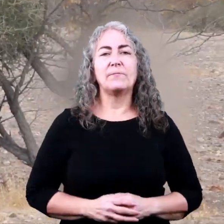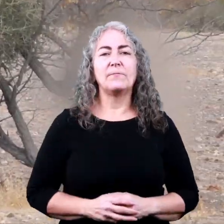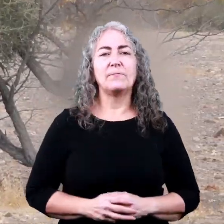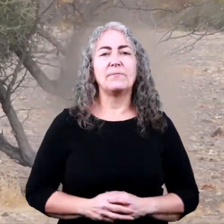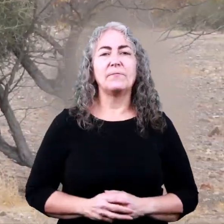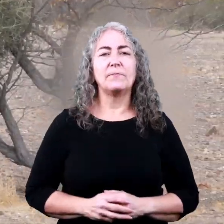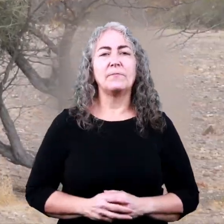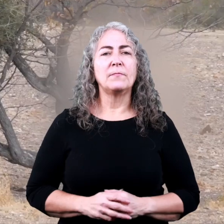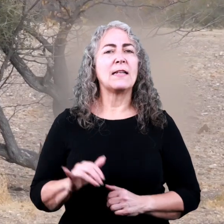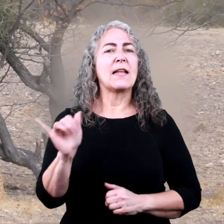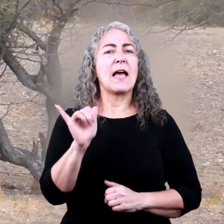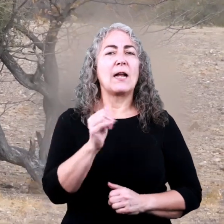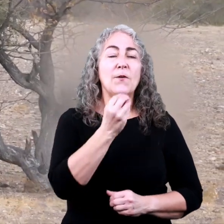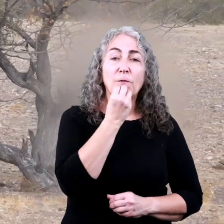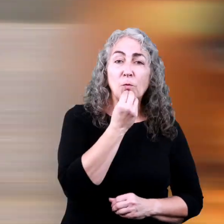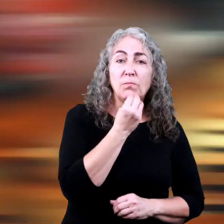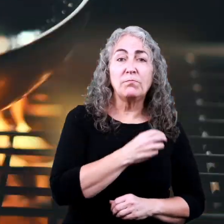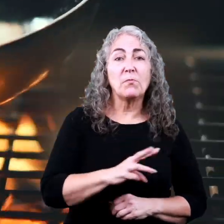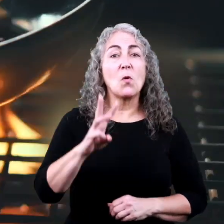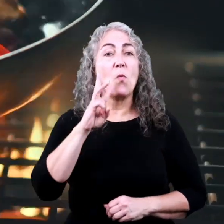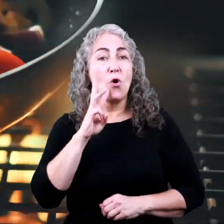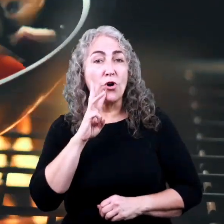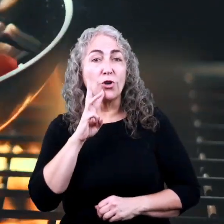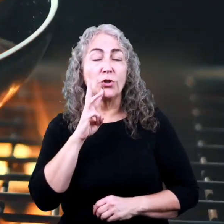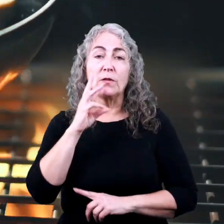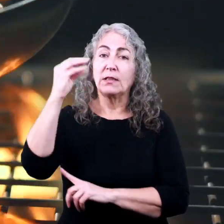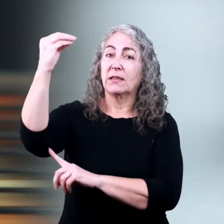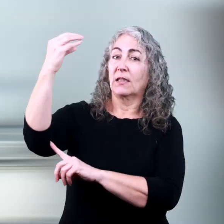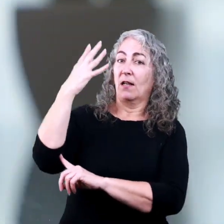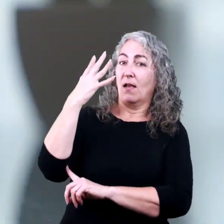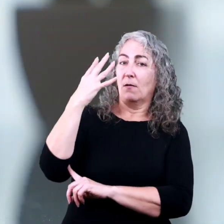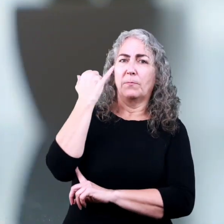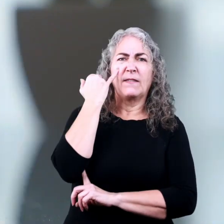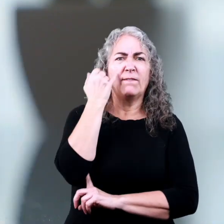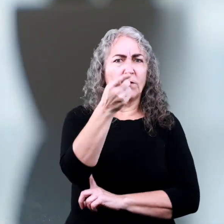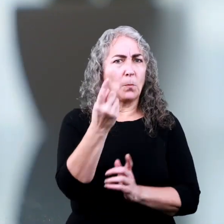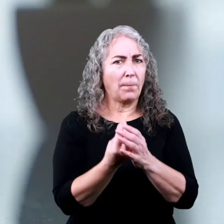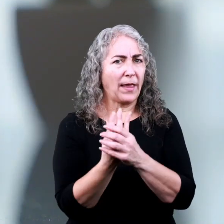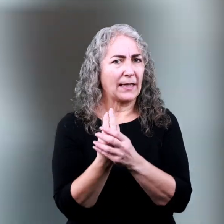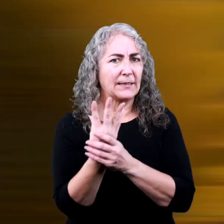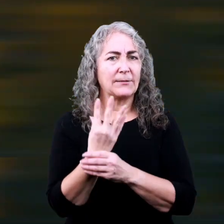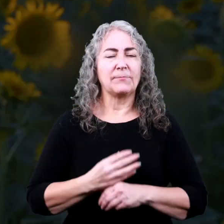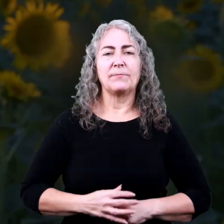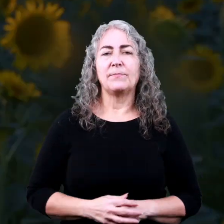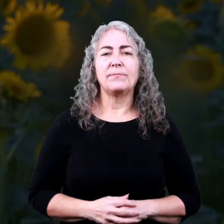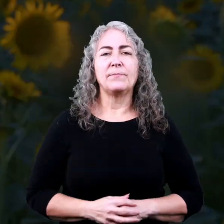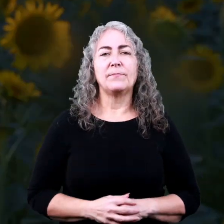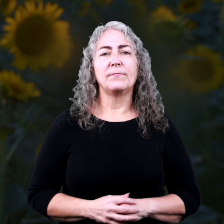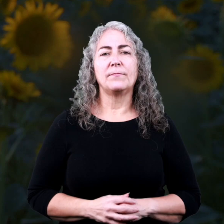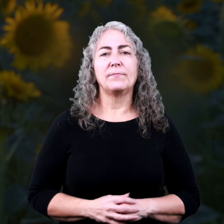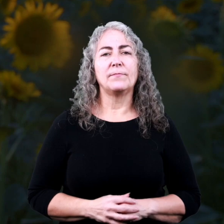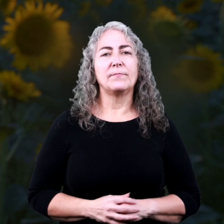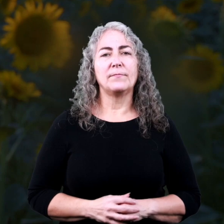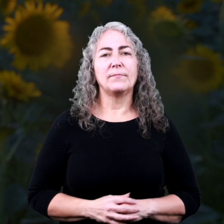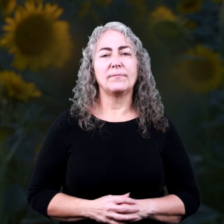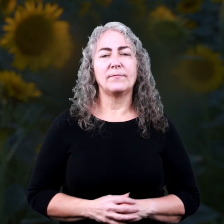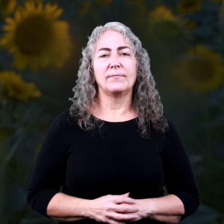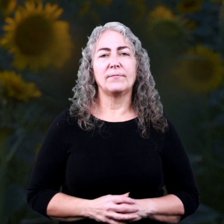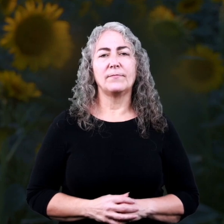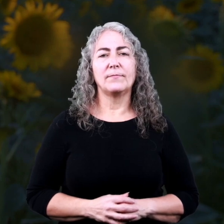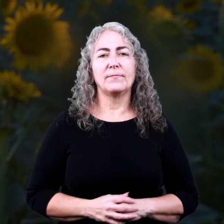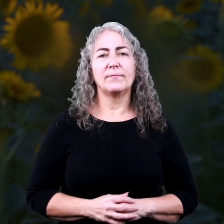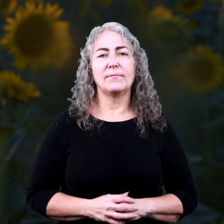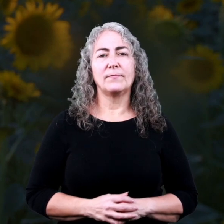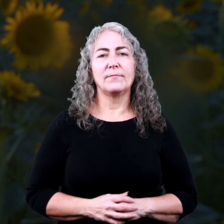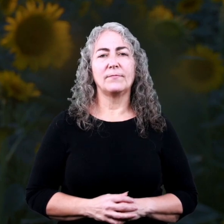thrive stuff like food and water and sunlight if